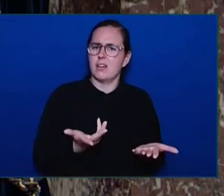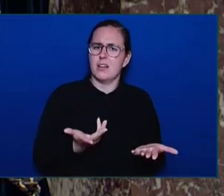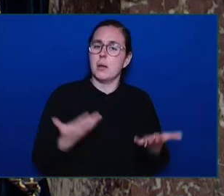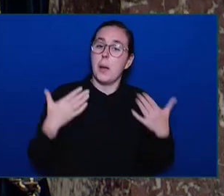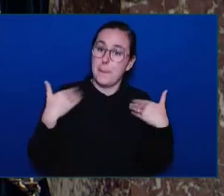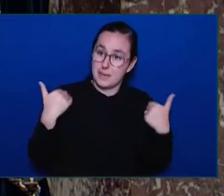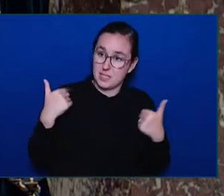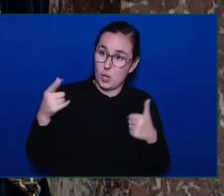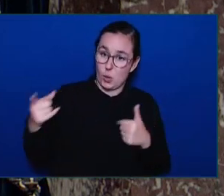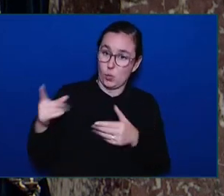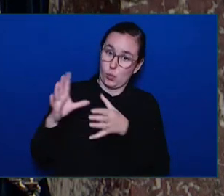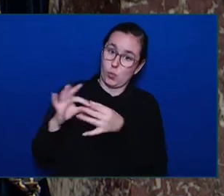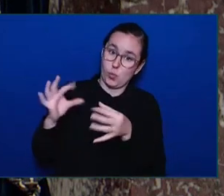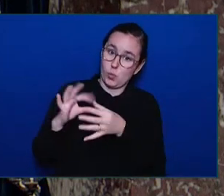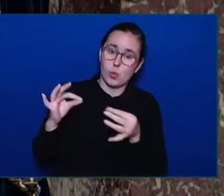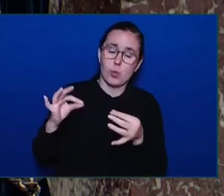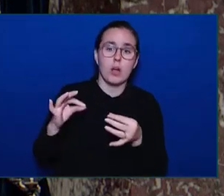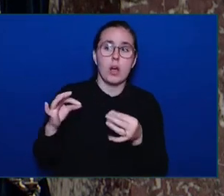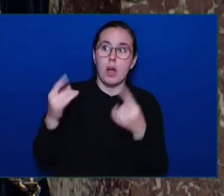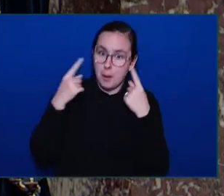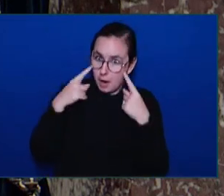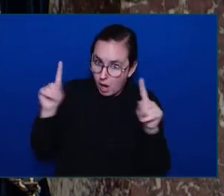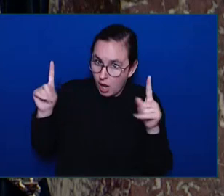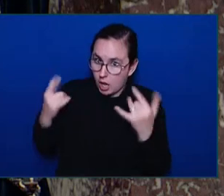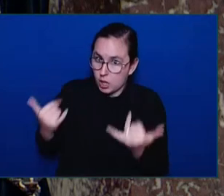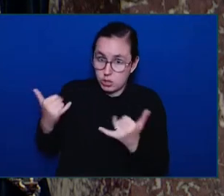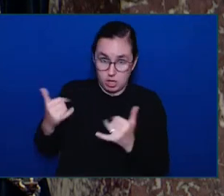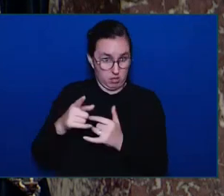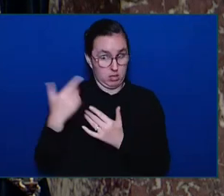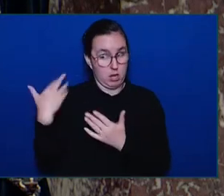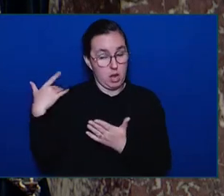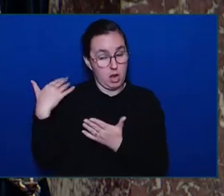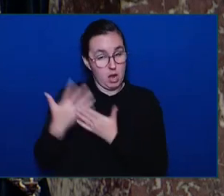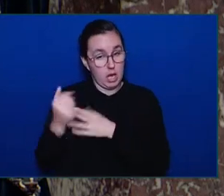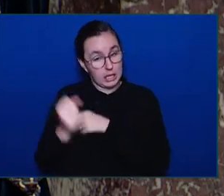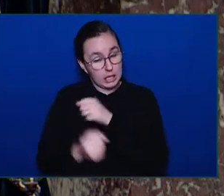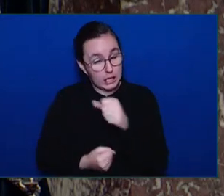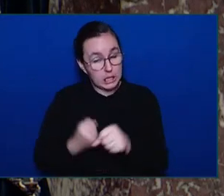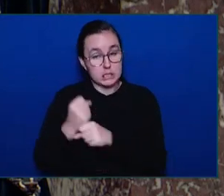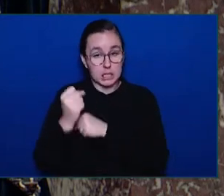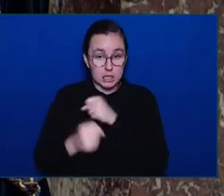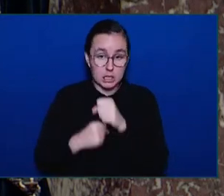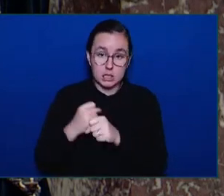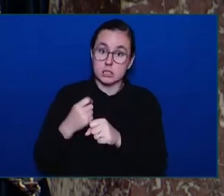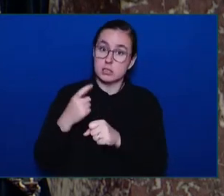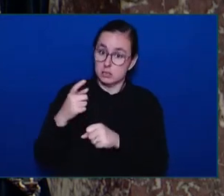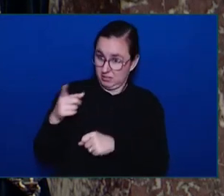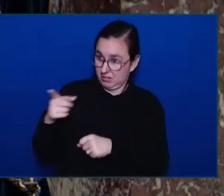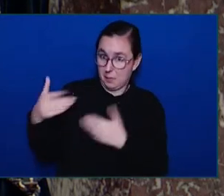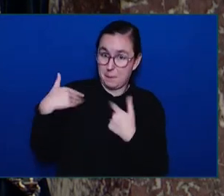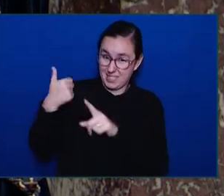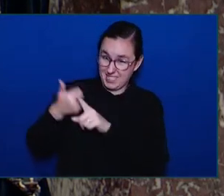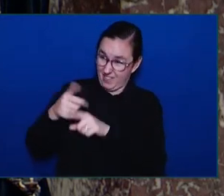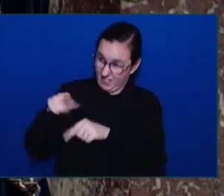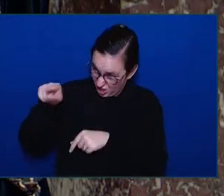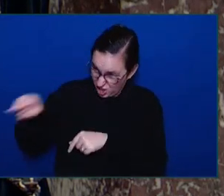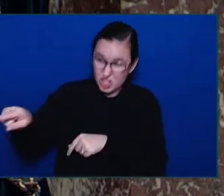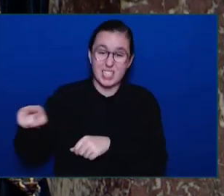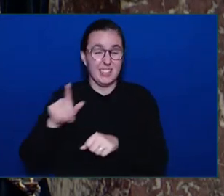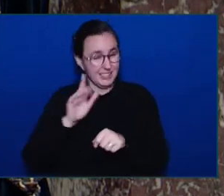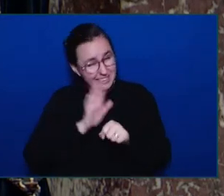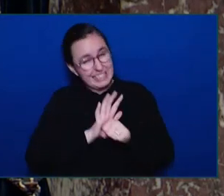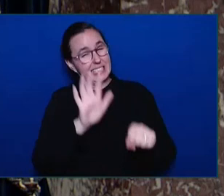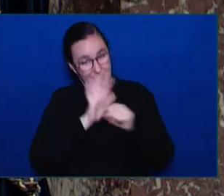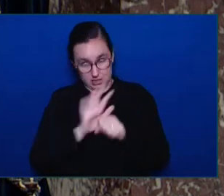advocacy from the minister, before she was a member of this place, to increase the funding for sexual